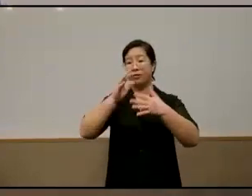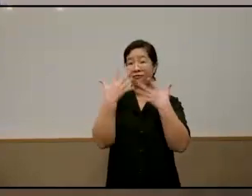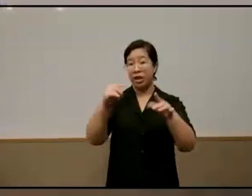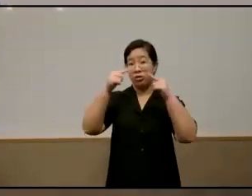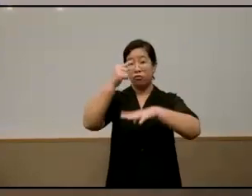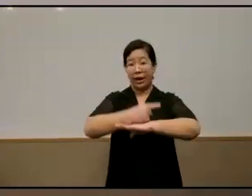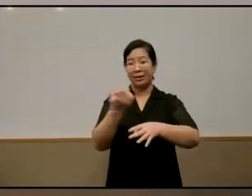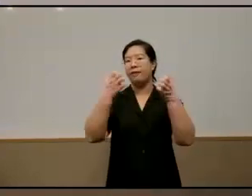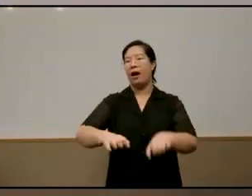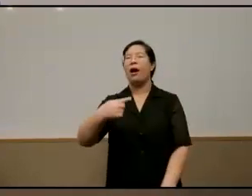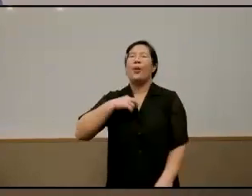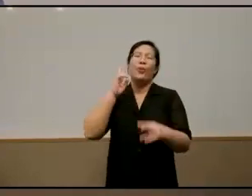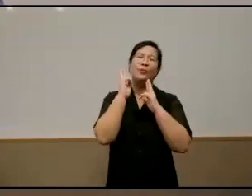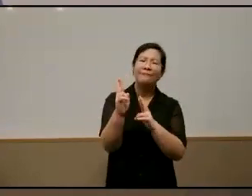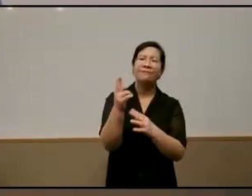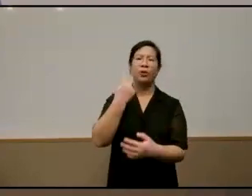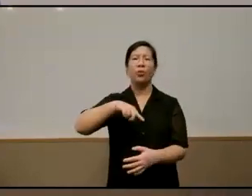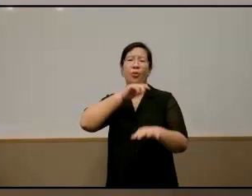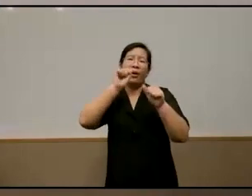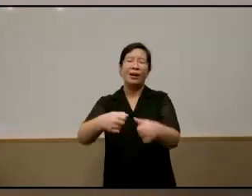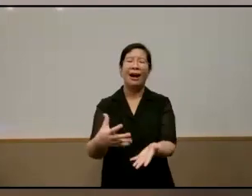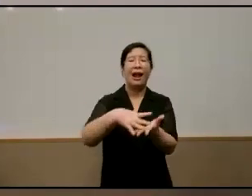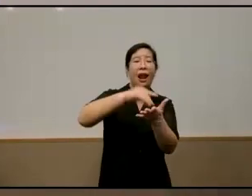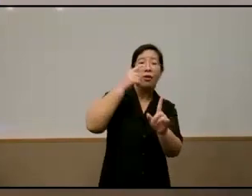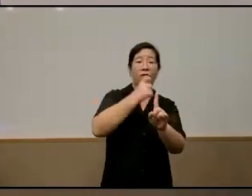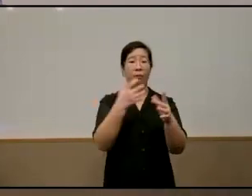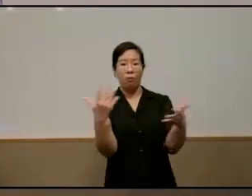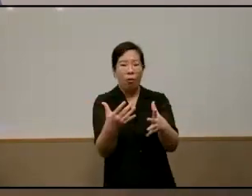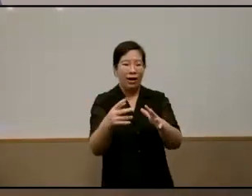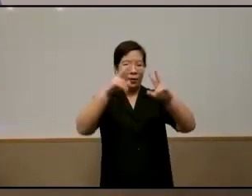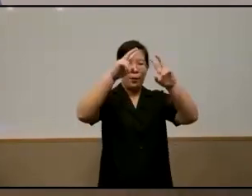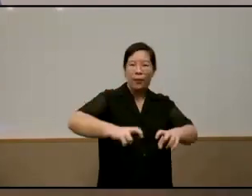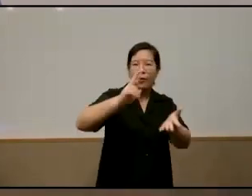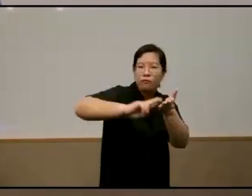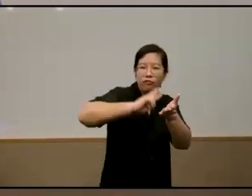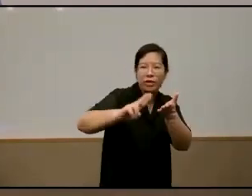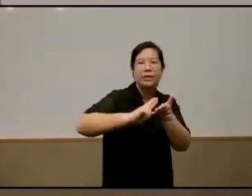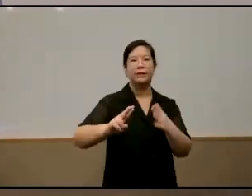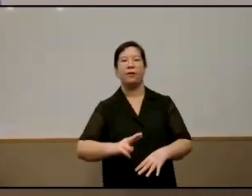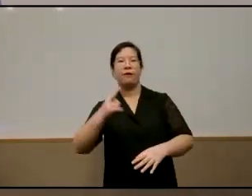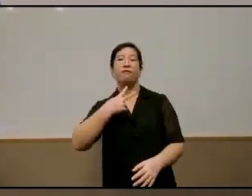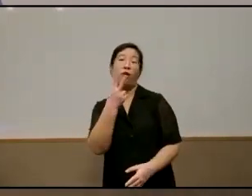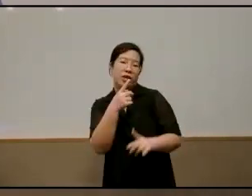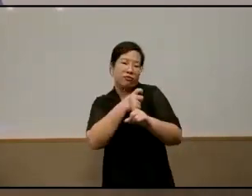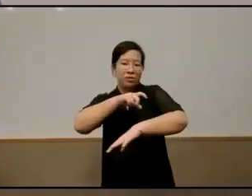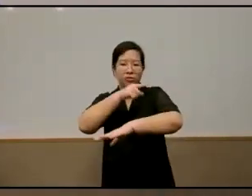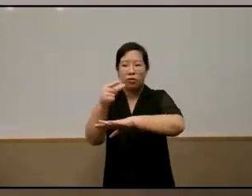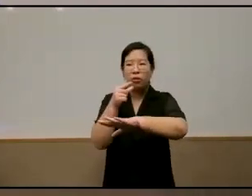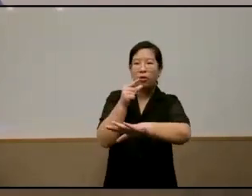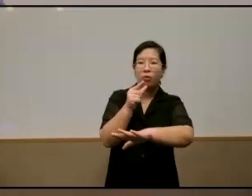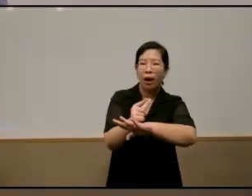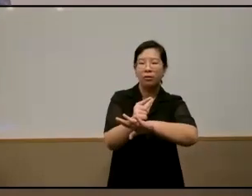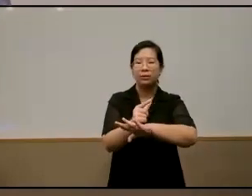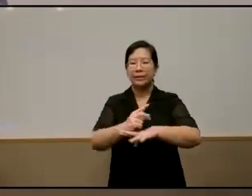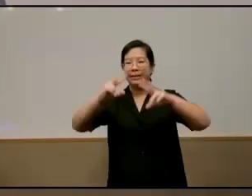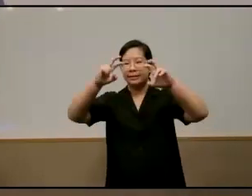i hope we're able to learn from the rich empirical data to hear voices working on the ground to analyze what are the